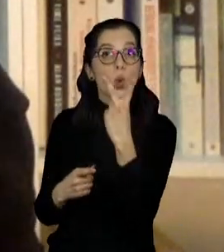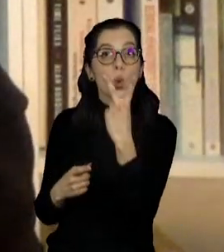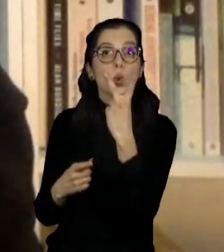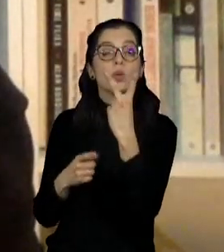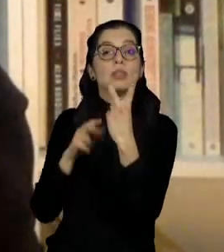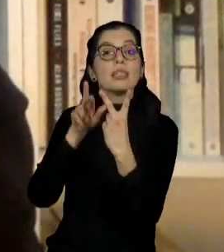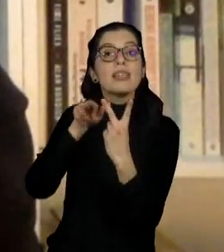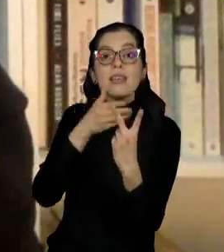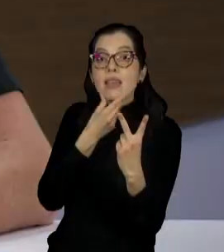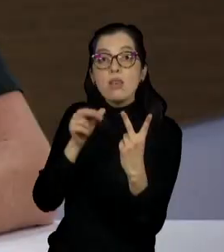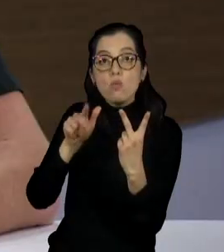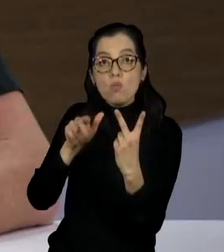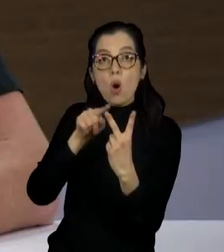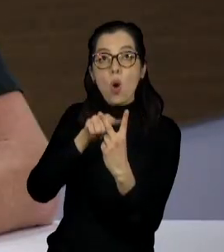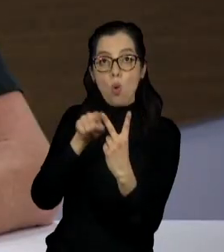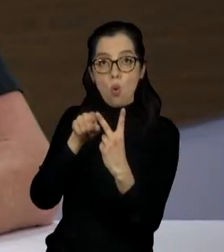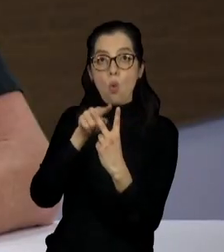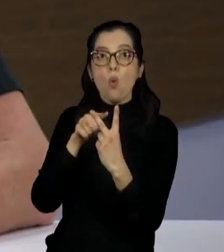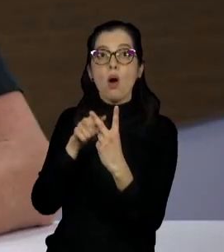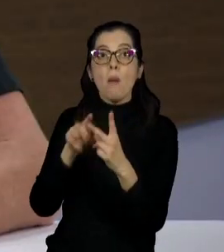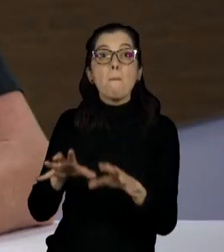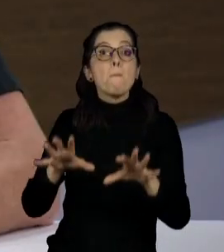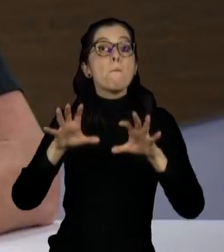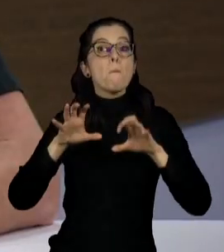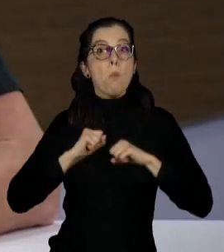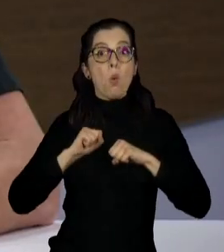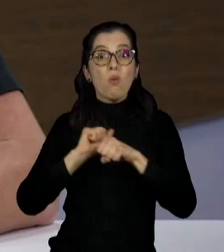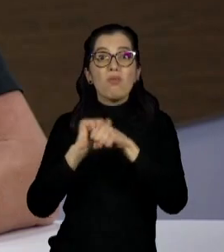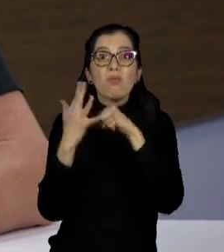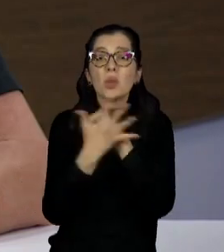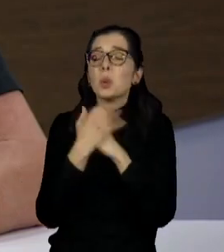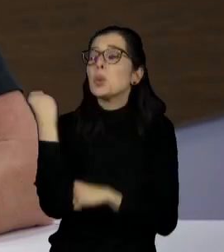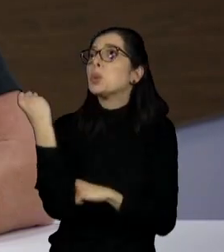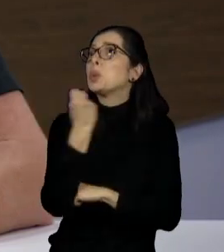brother pairs both developed very severe COVID.